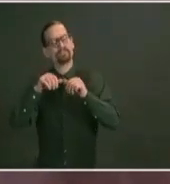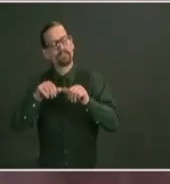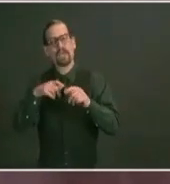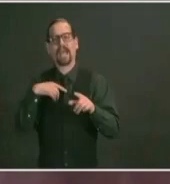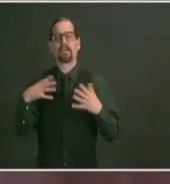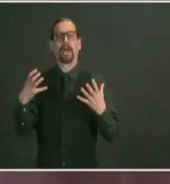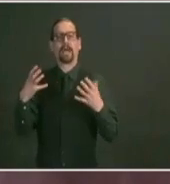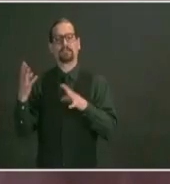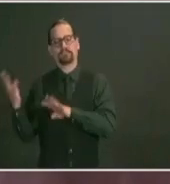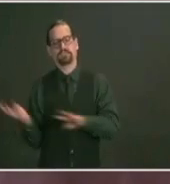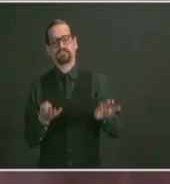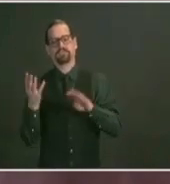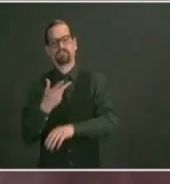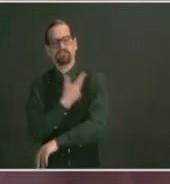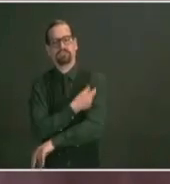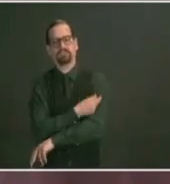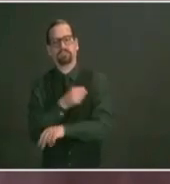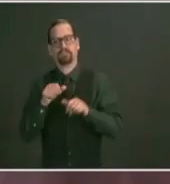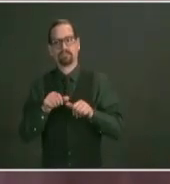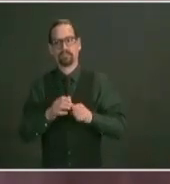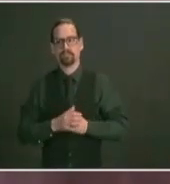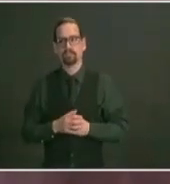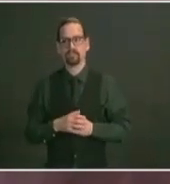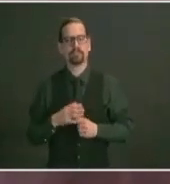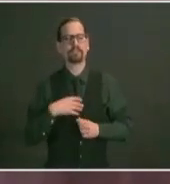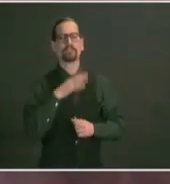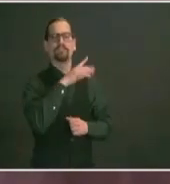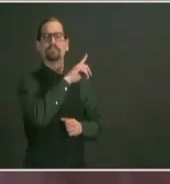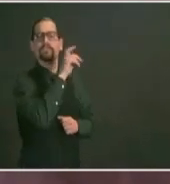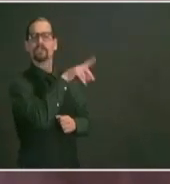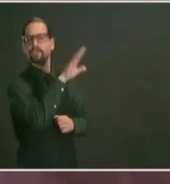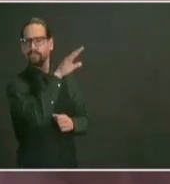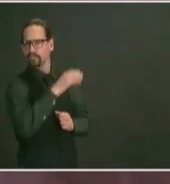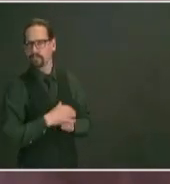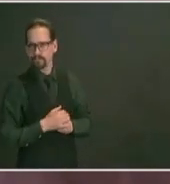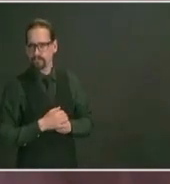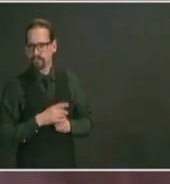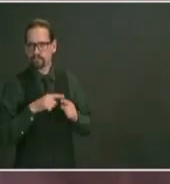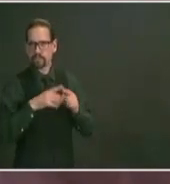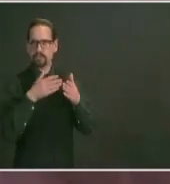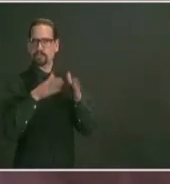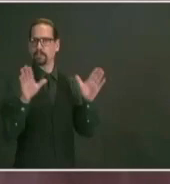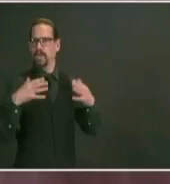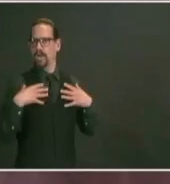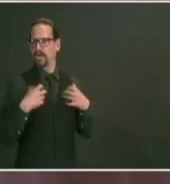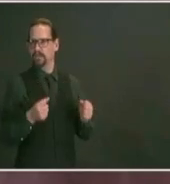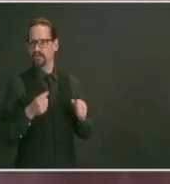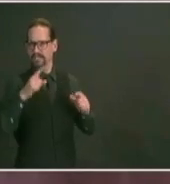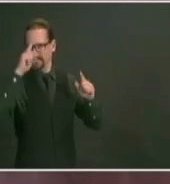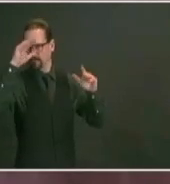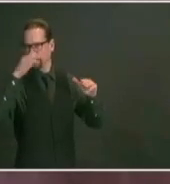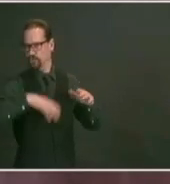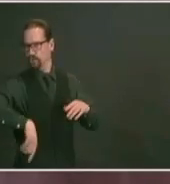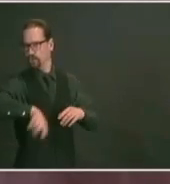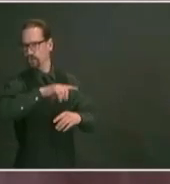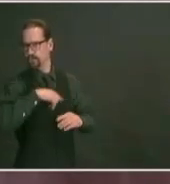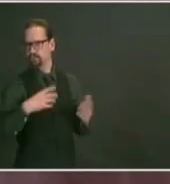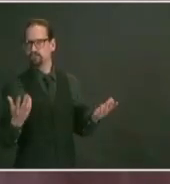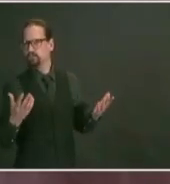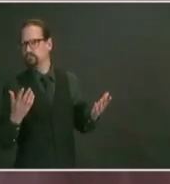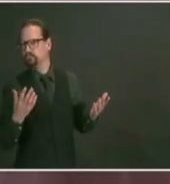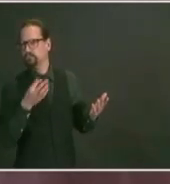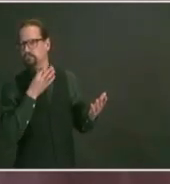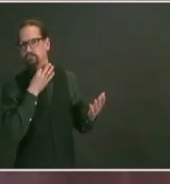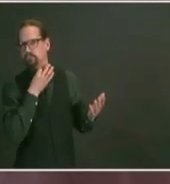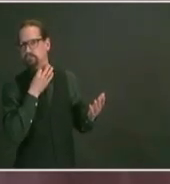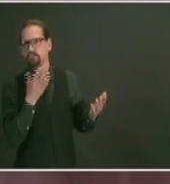are your administration's public health benchmarks then when when met will result in the suspension of the state emergency order restore civil liberties and end the